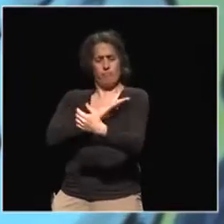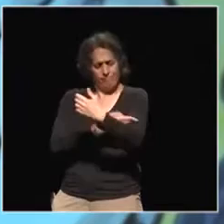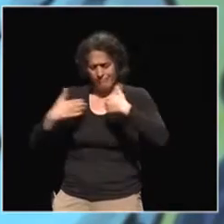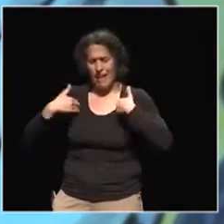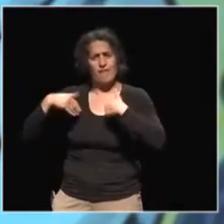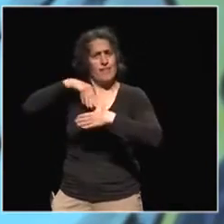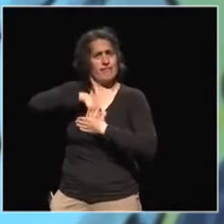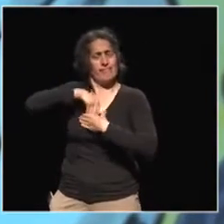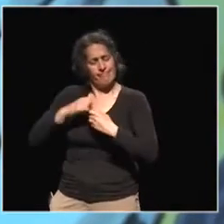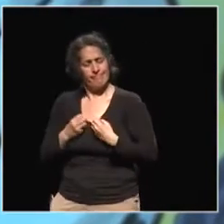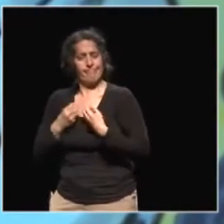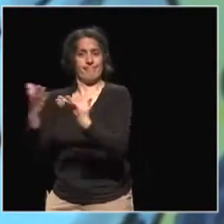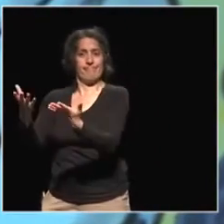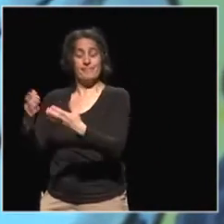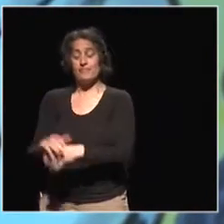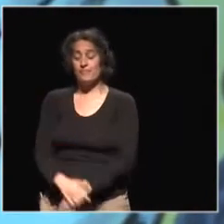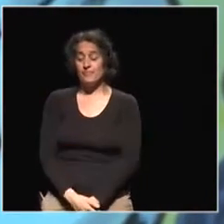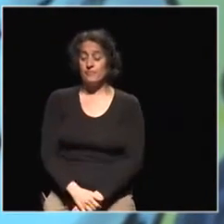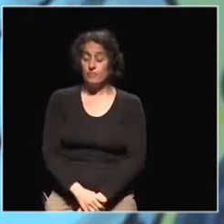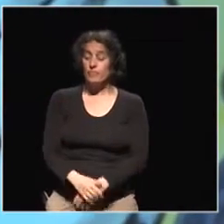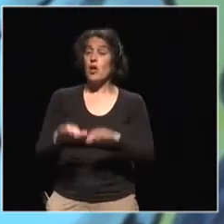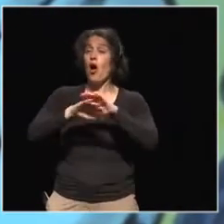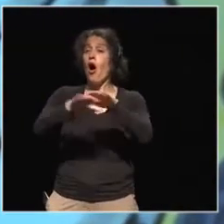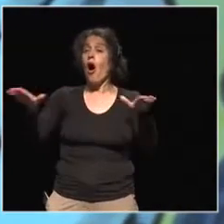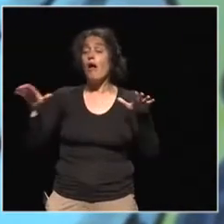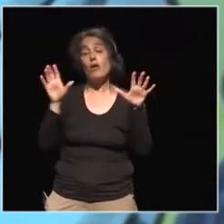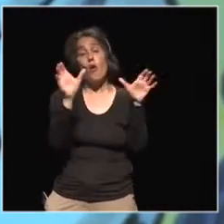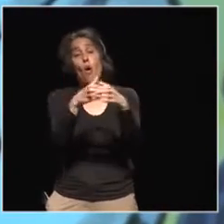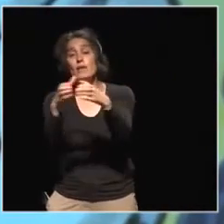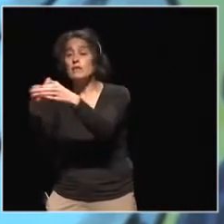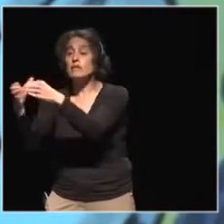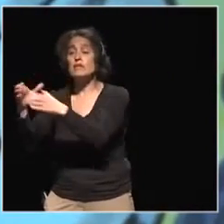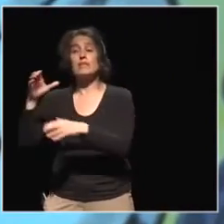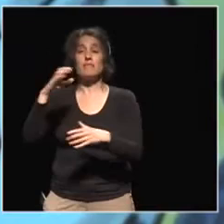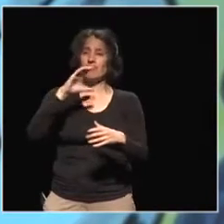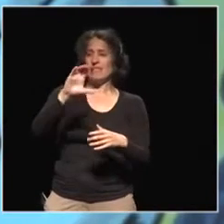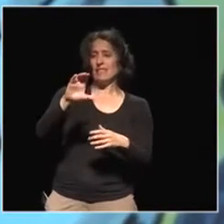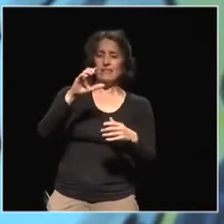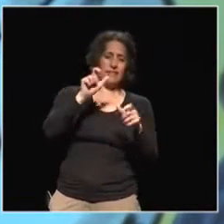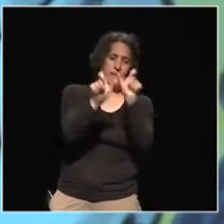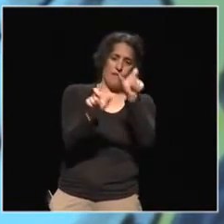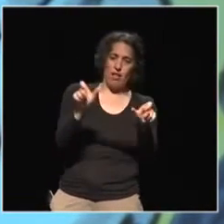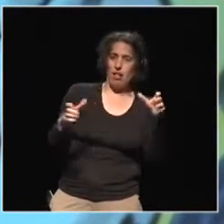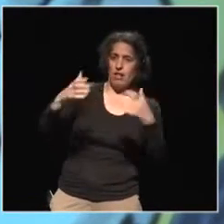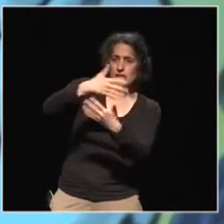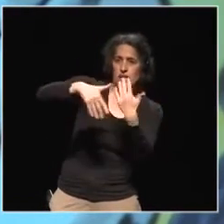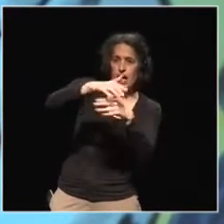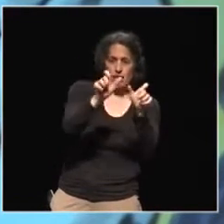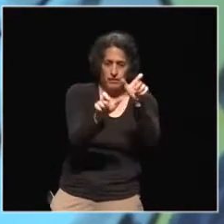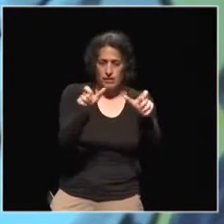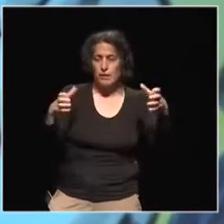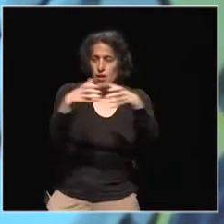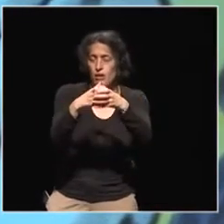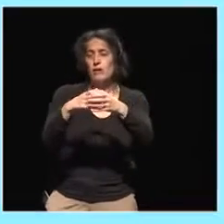Every organization in civil society today needs to ask themselves whether or not they are making the impact that really, truly